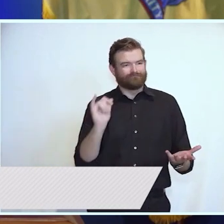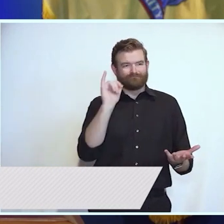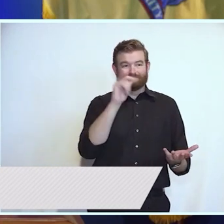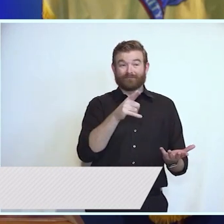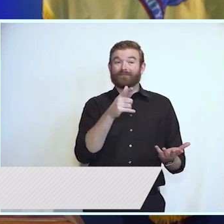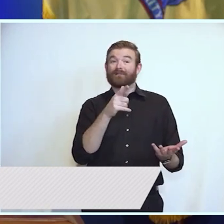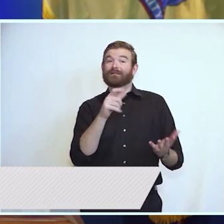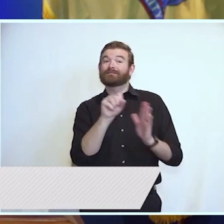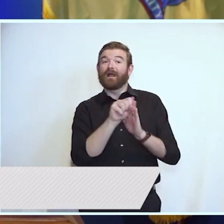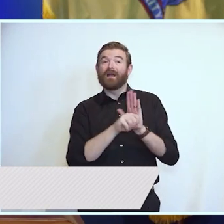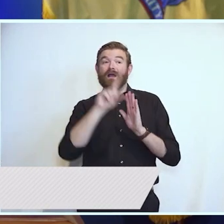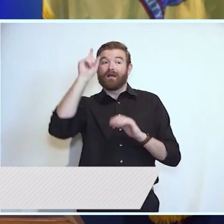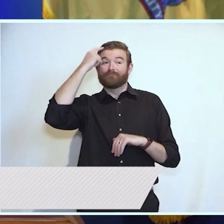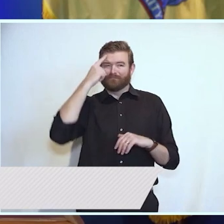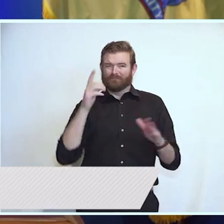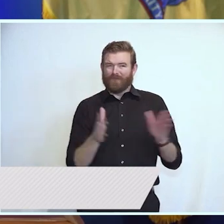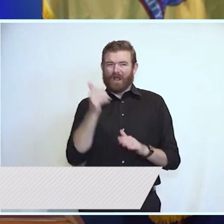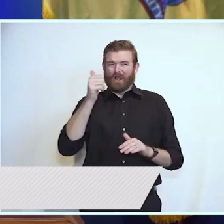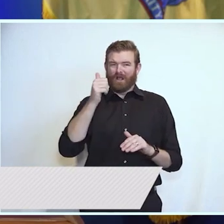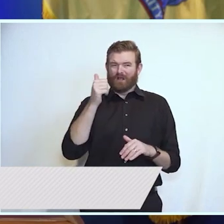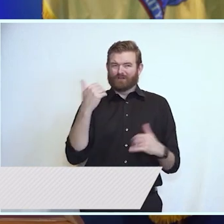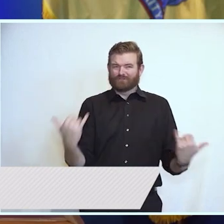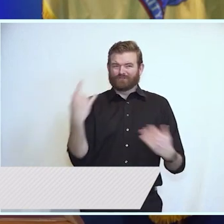than it was when we took office.